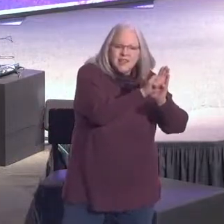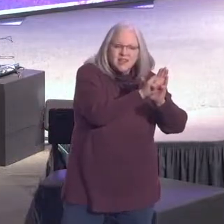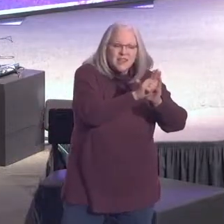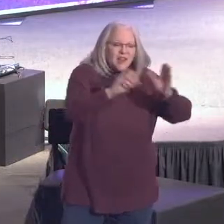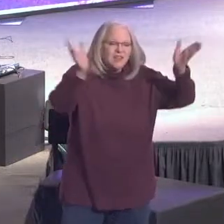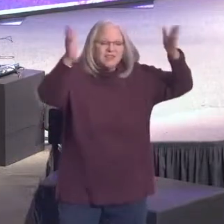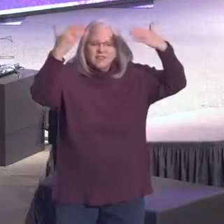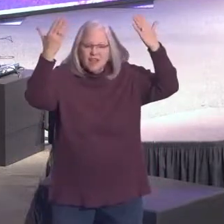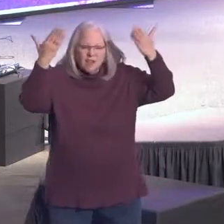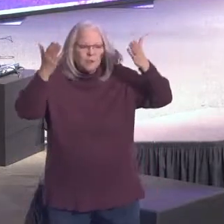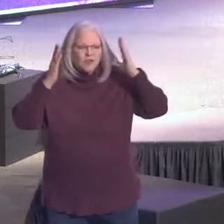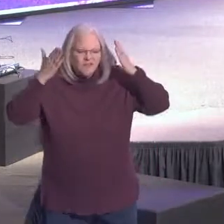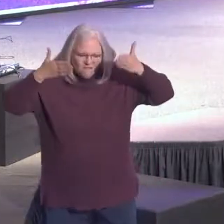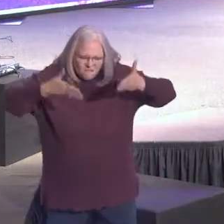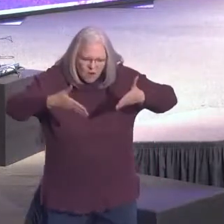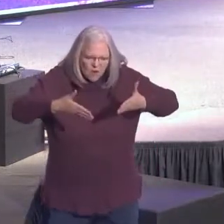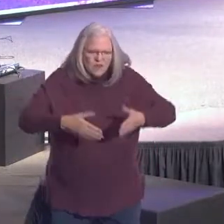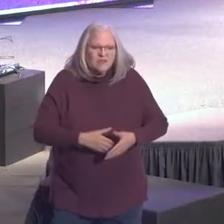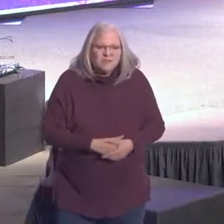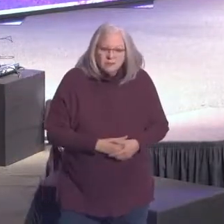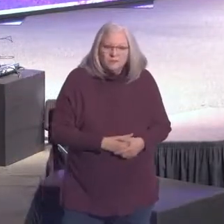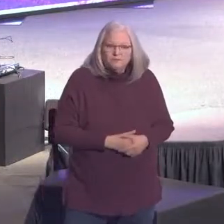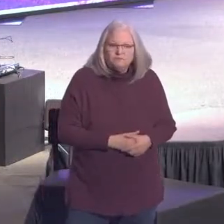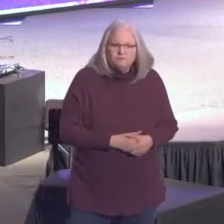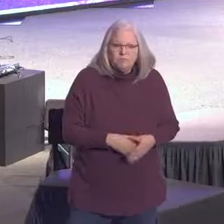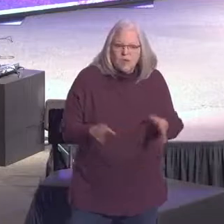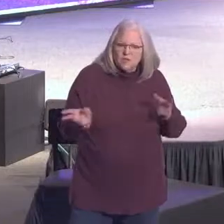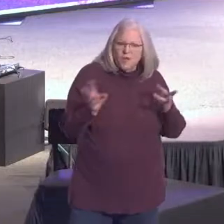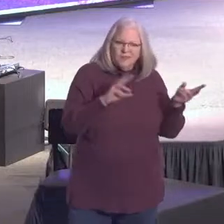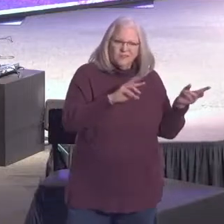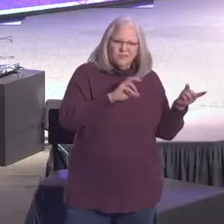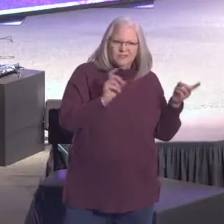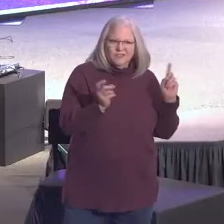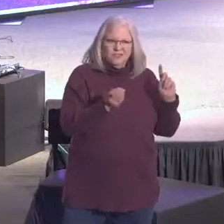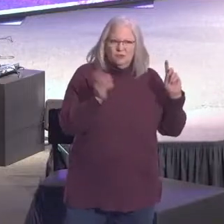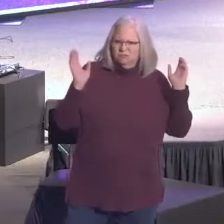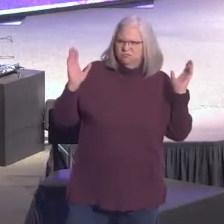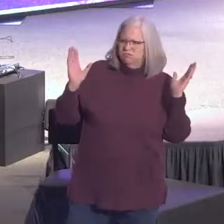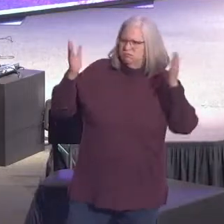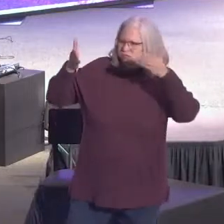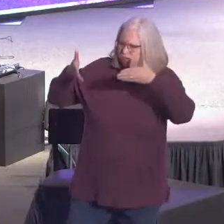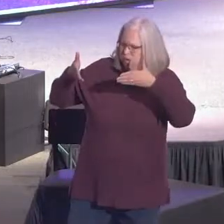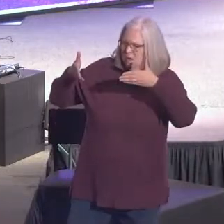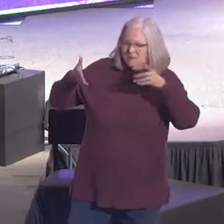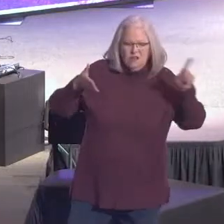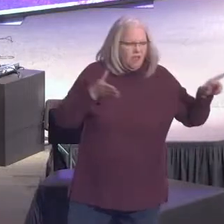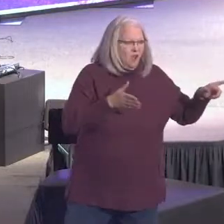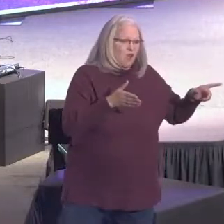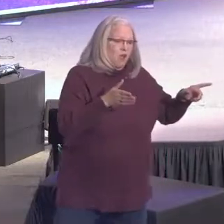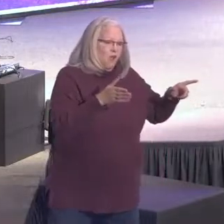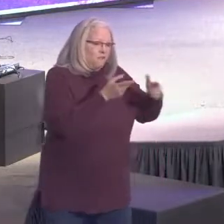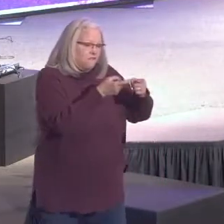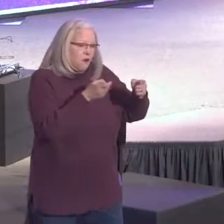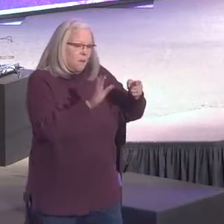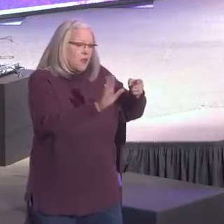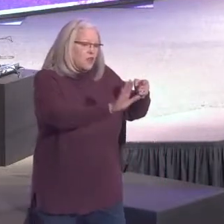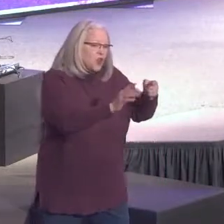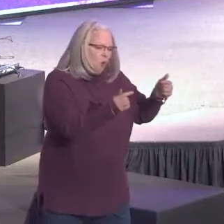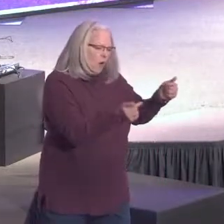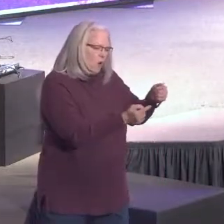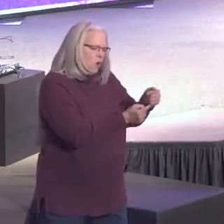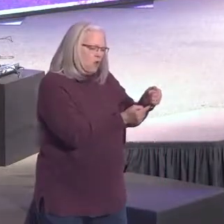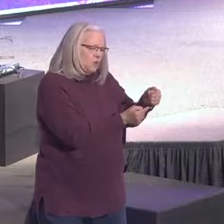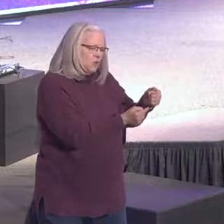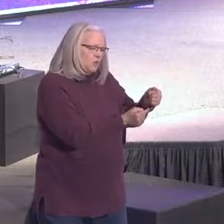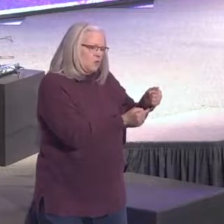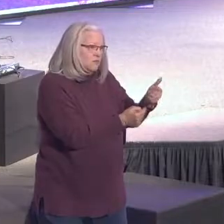We're coming into the Easter season. So I want you to shift your focus today from your wounds. And